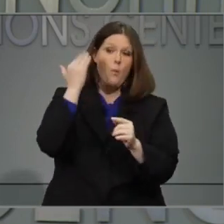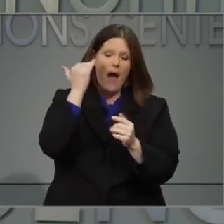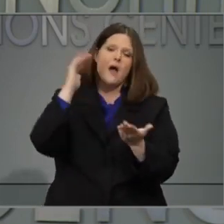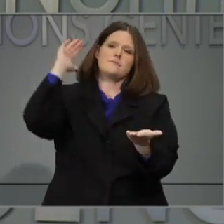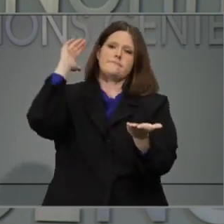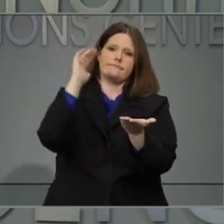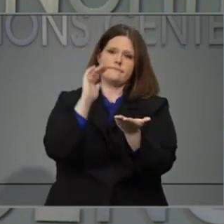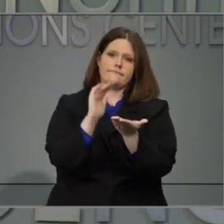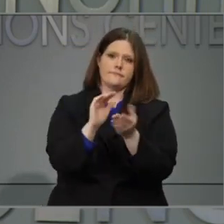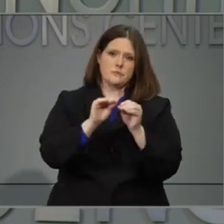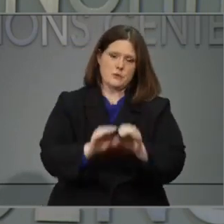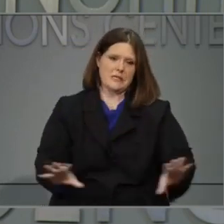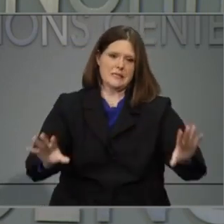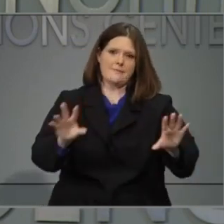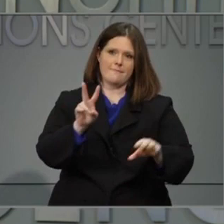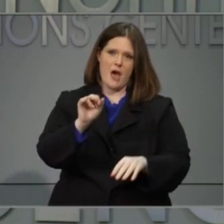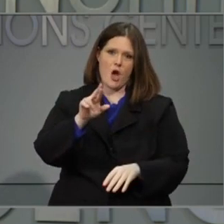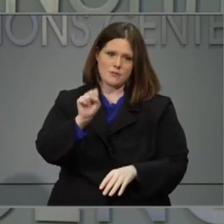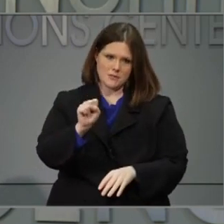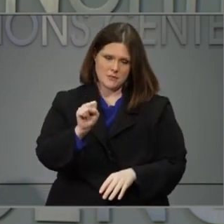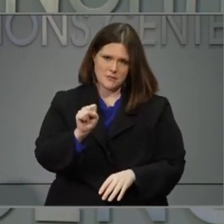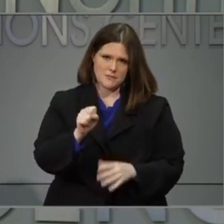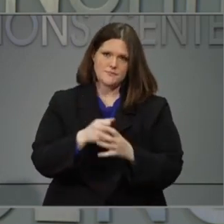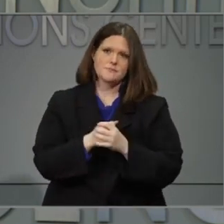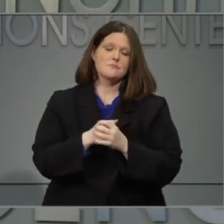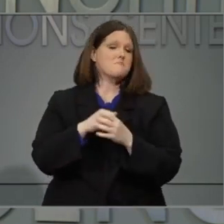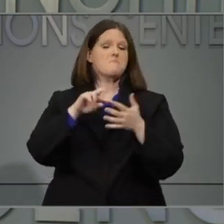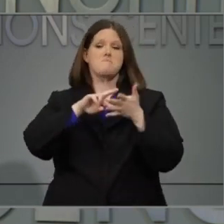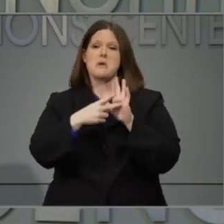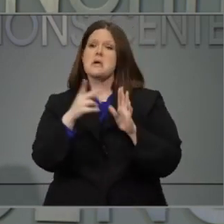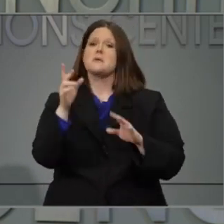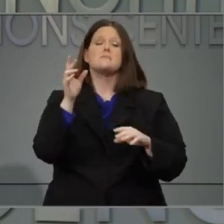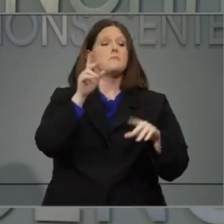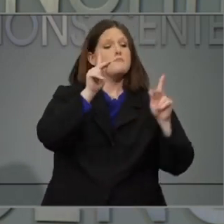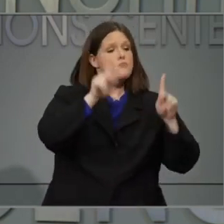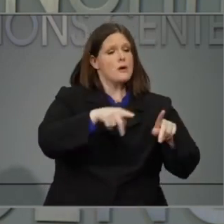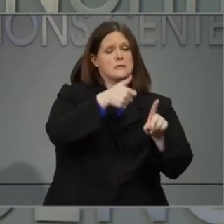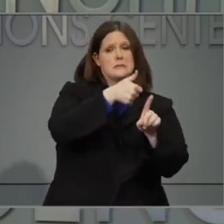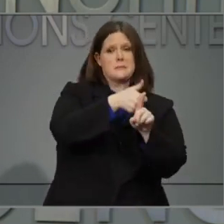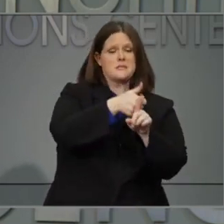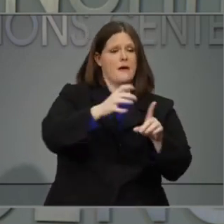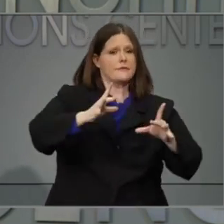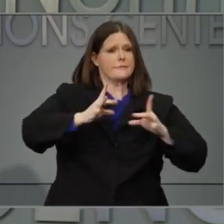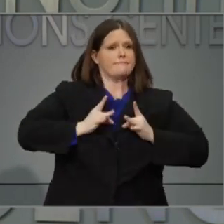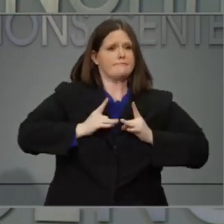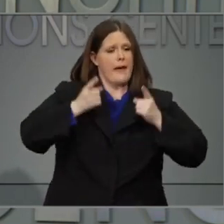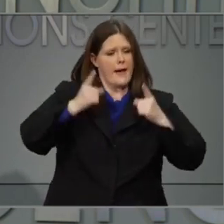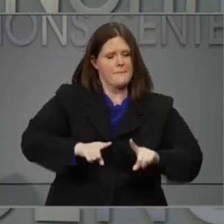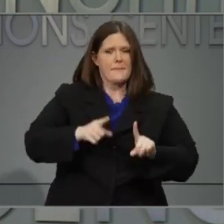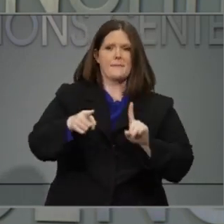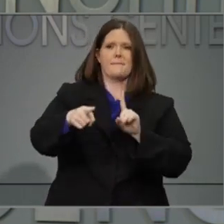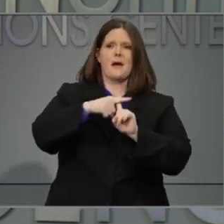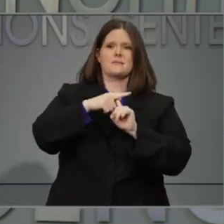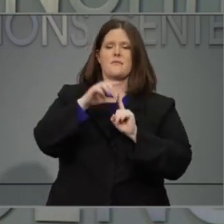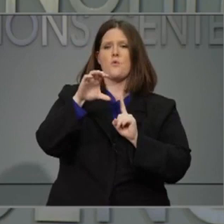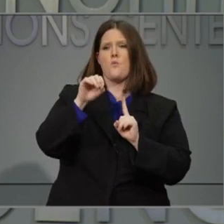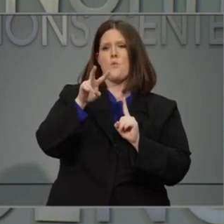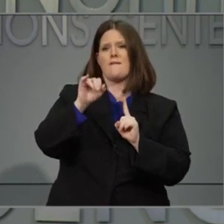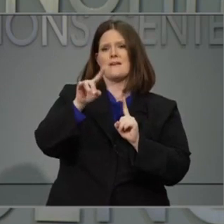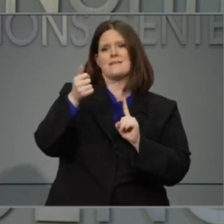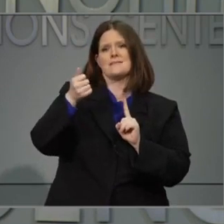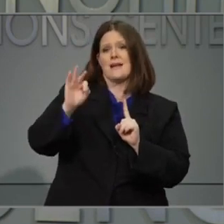This can include people who are exposed to or test positive for COVID-19 that do not require